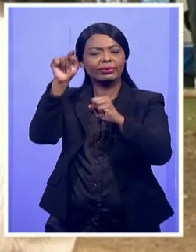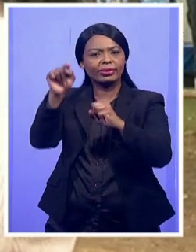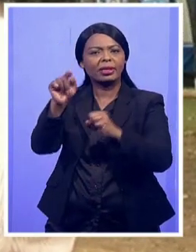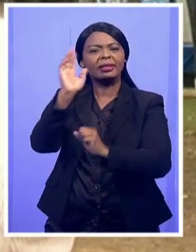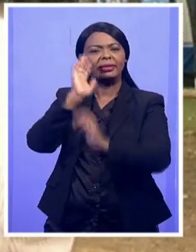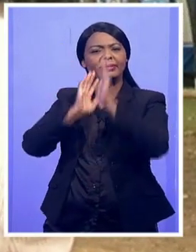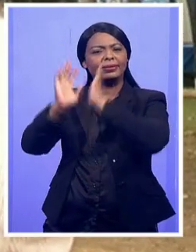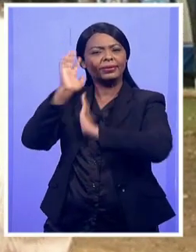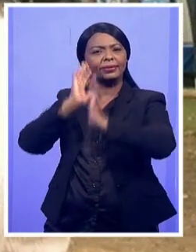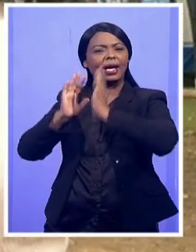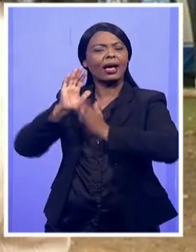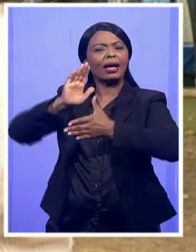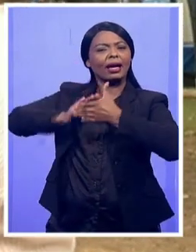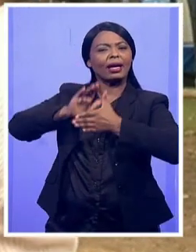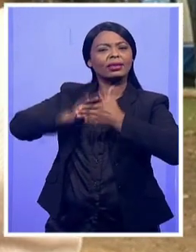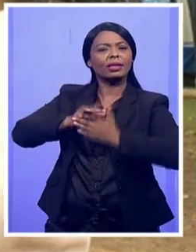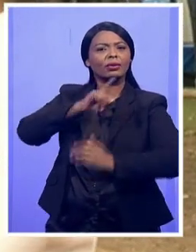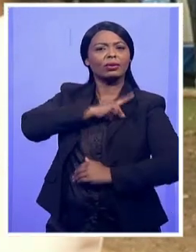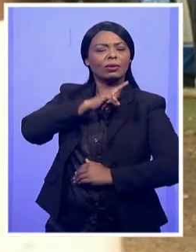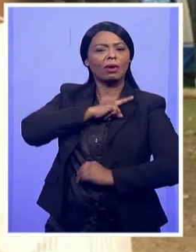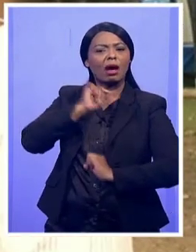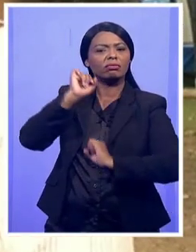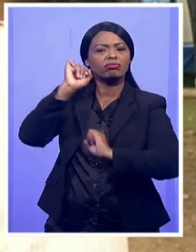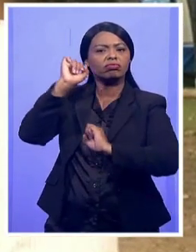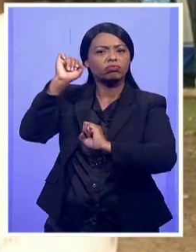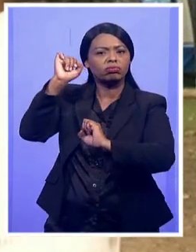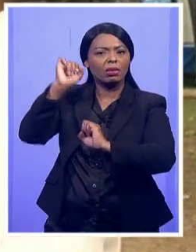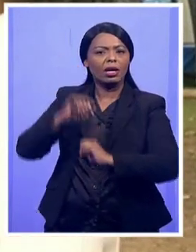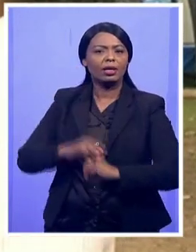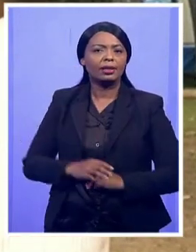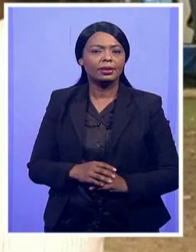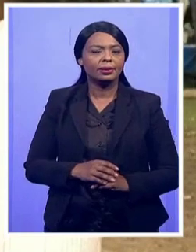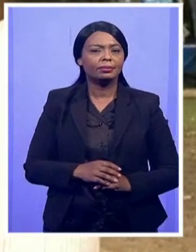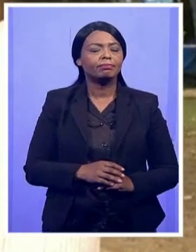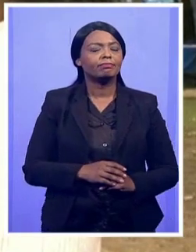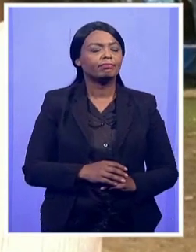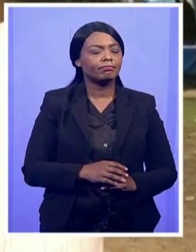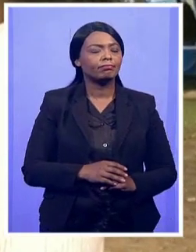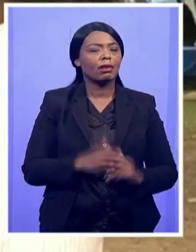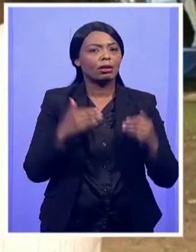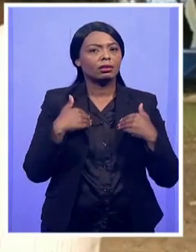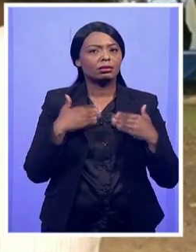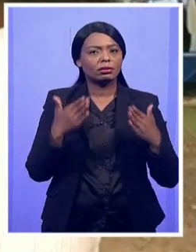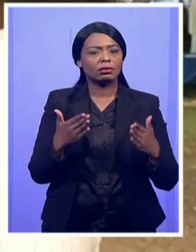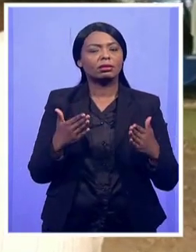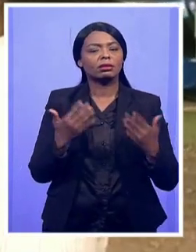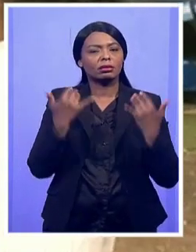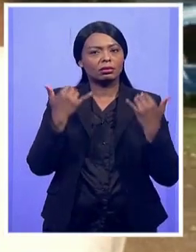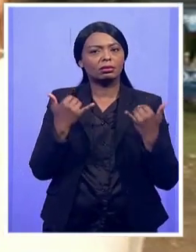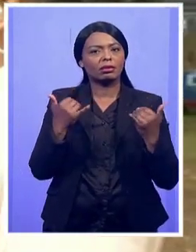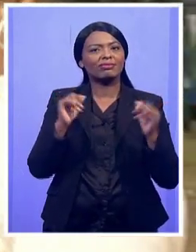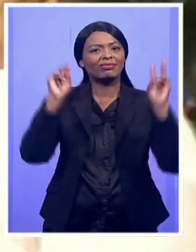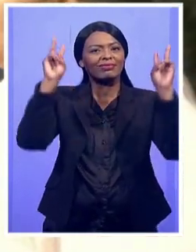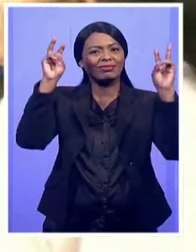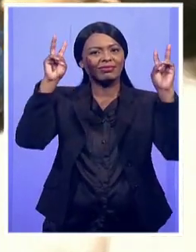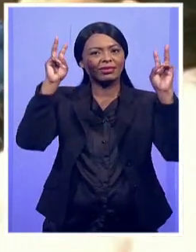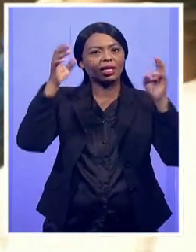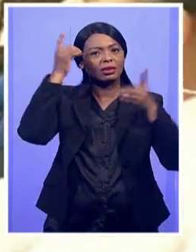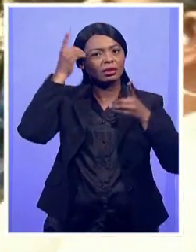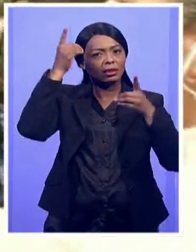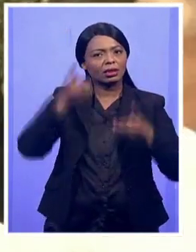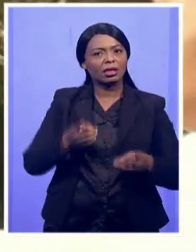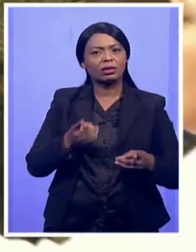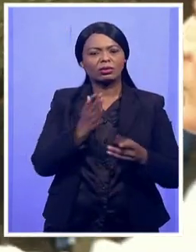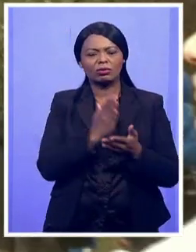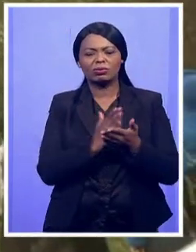and the reasons for this concert in the first place. So, it all started with, obviously, the motion to remove Afrikaans from the language monument,